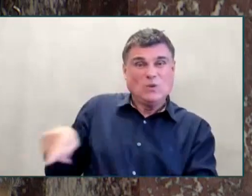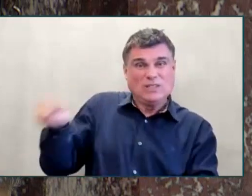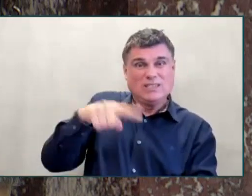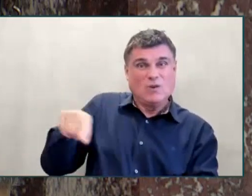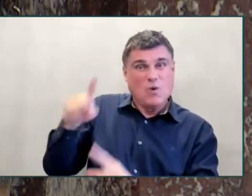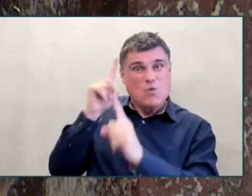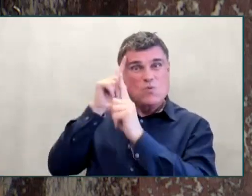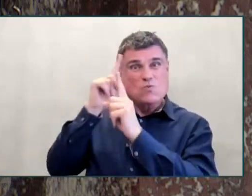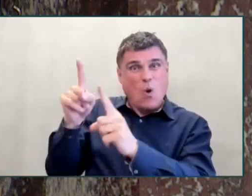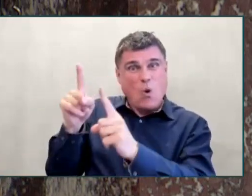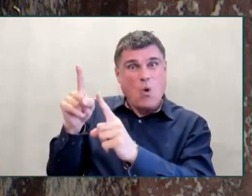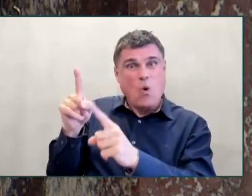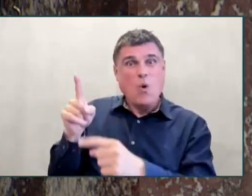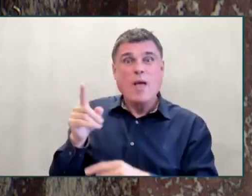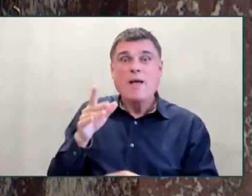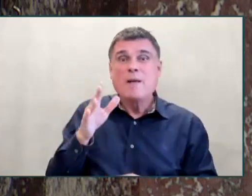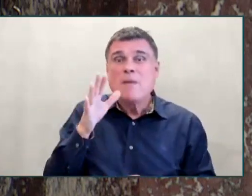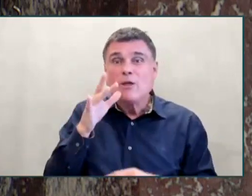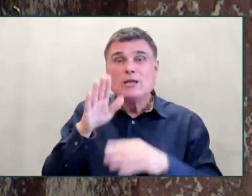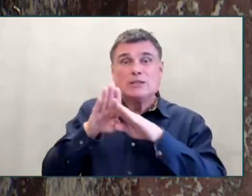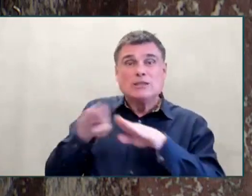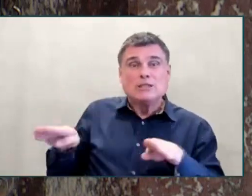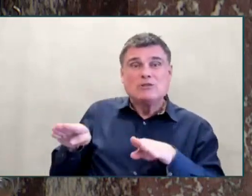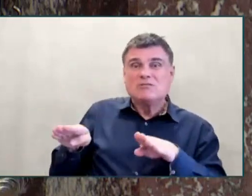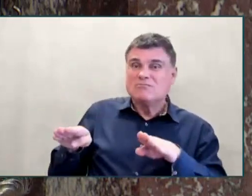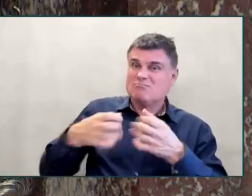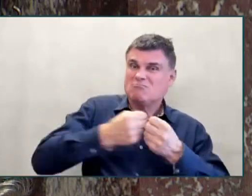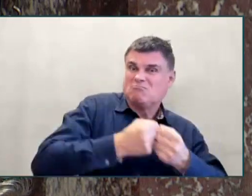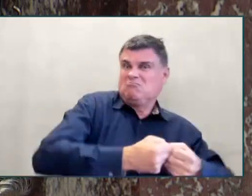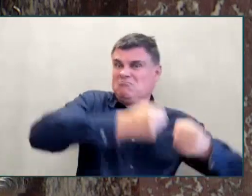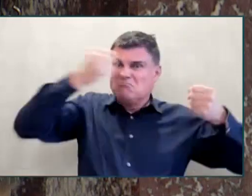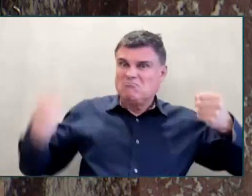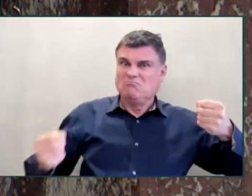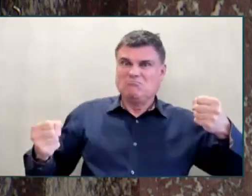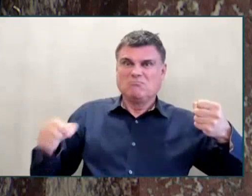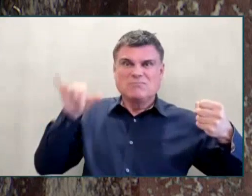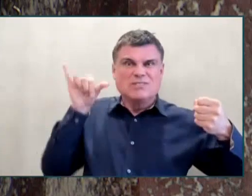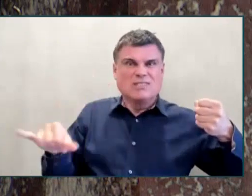undermining mothers and fathers, Indigenous mothers and fathers.